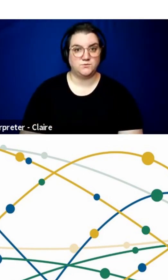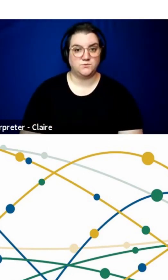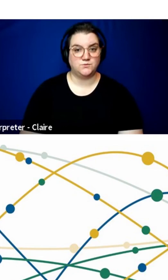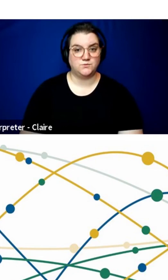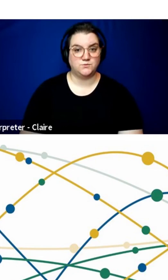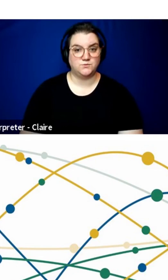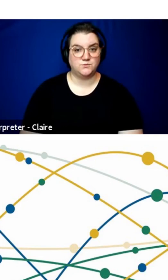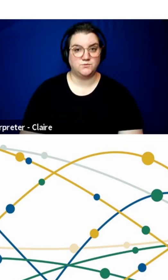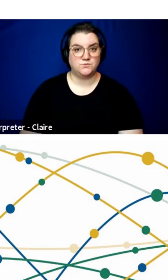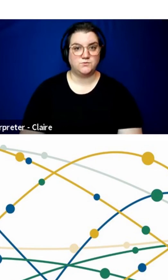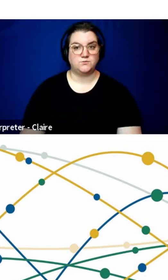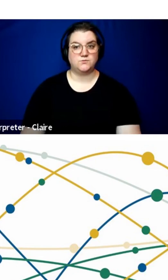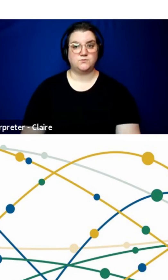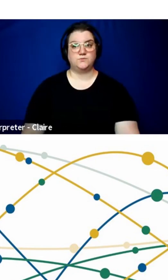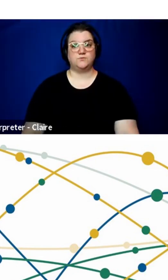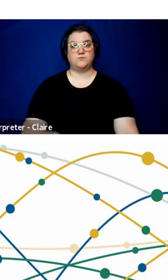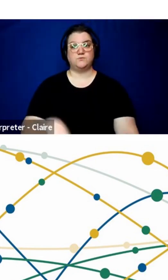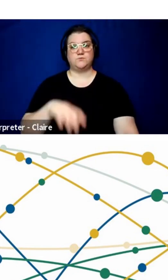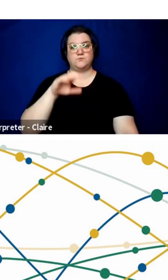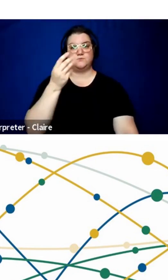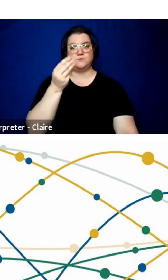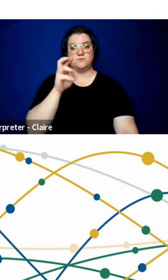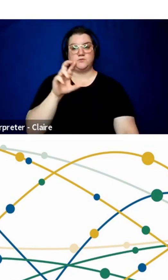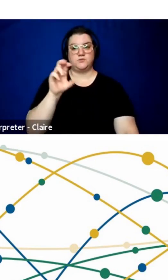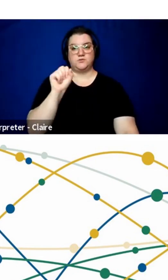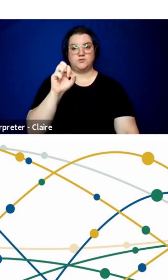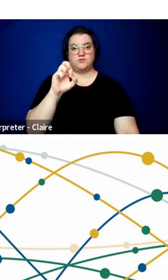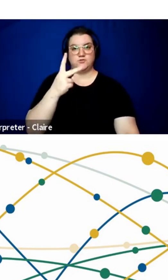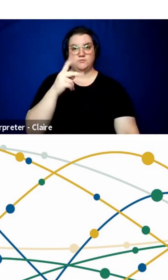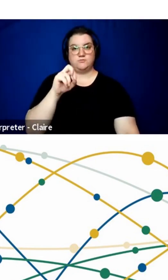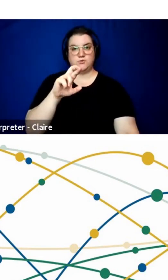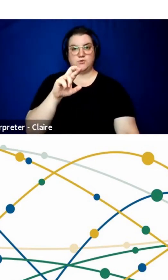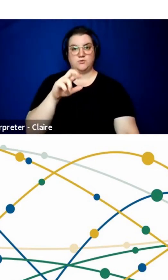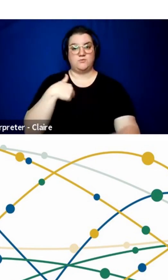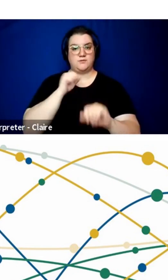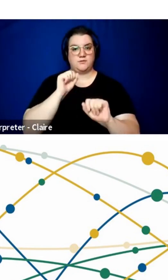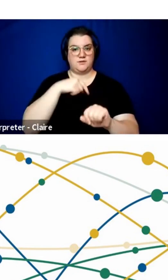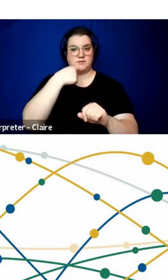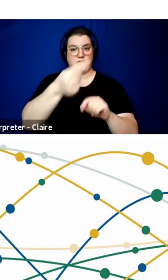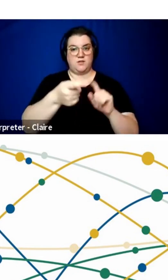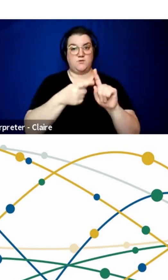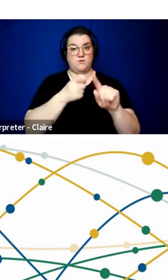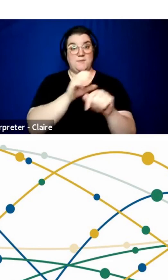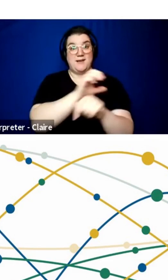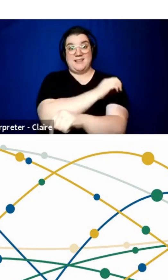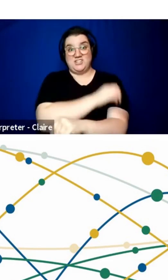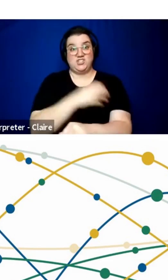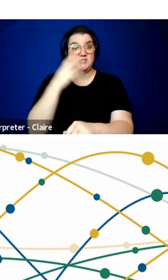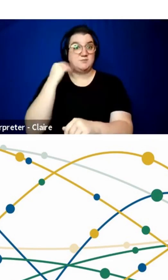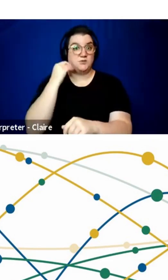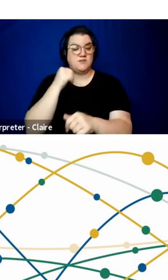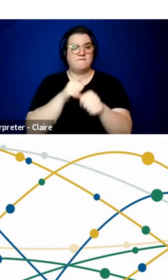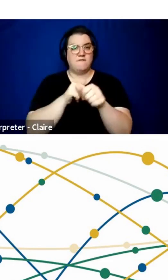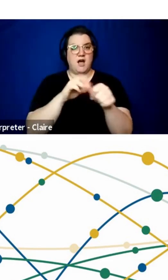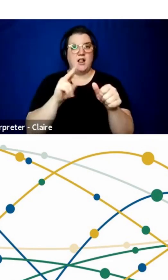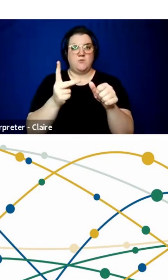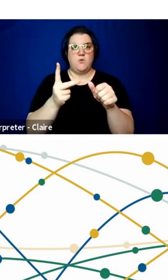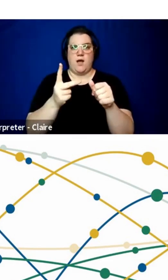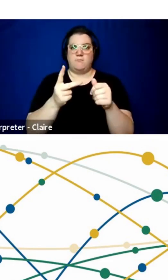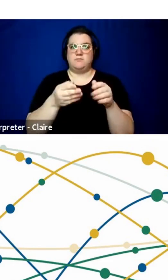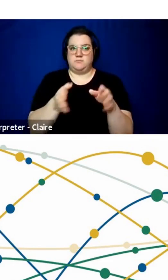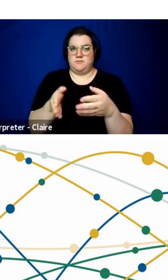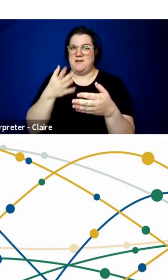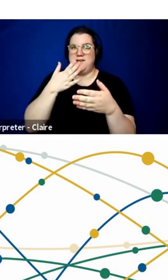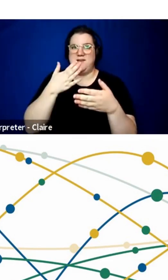Well, I can tell you from the clinician experience, follow-up lends itself pretty readily to telehealth, more so